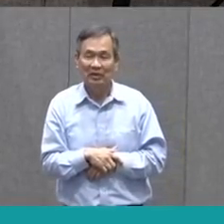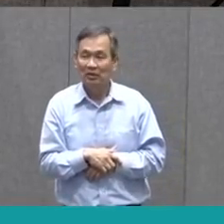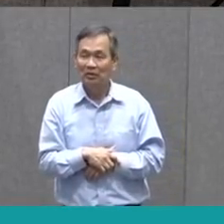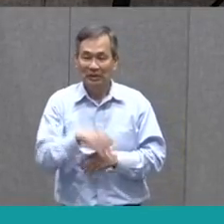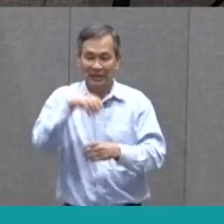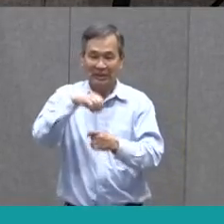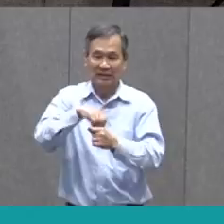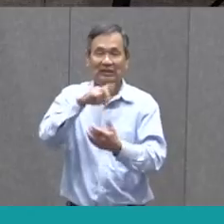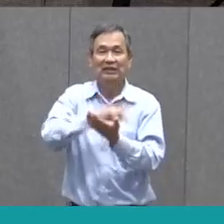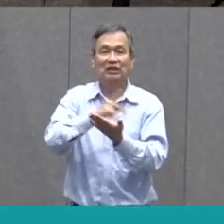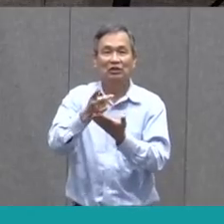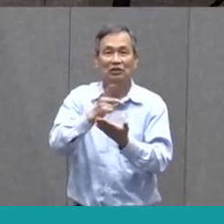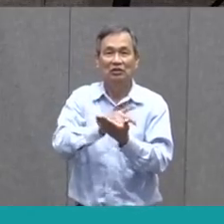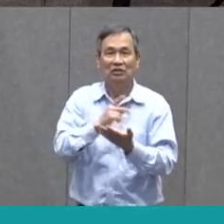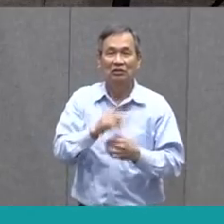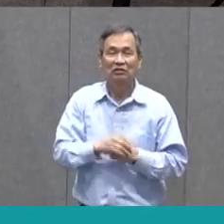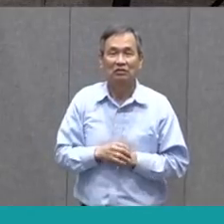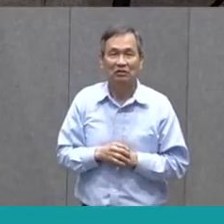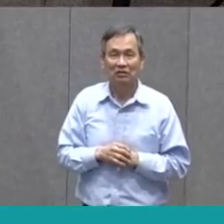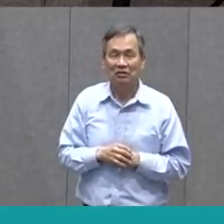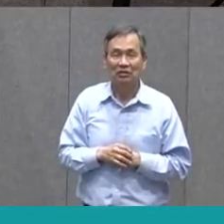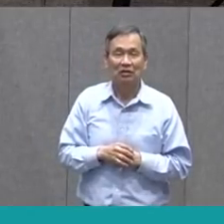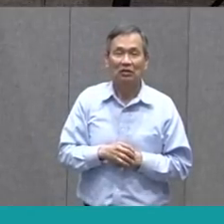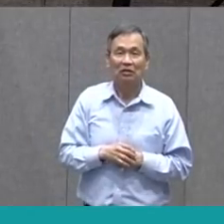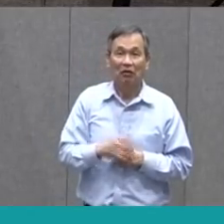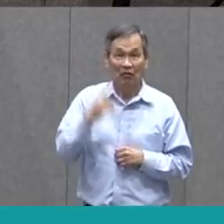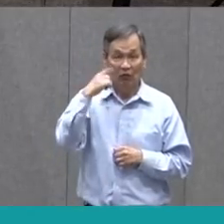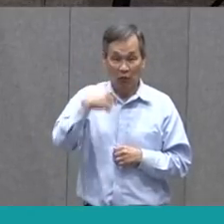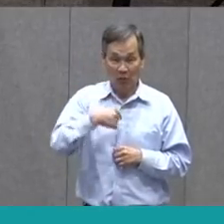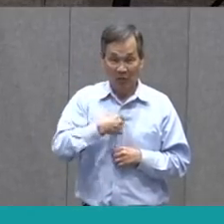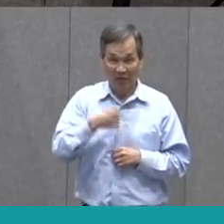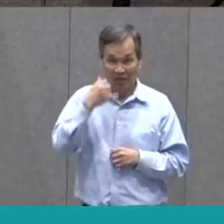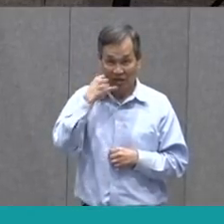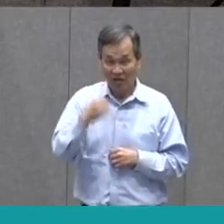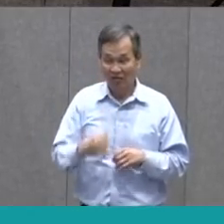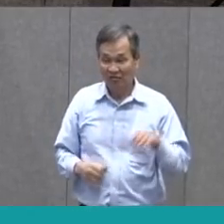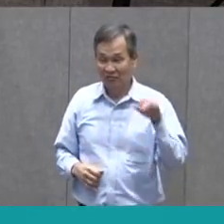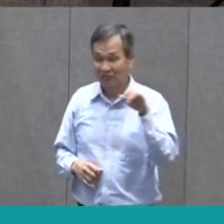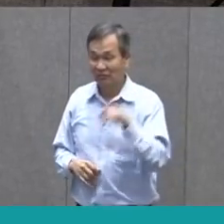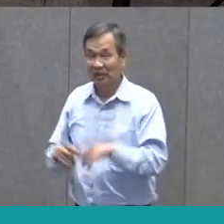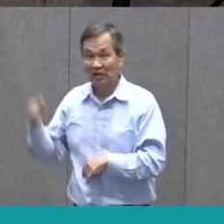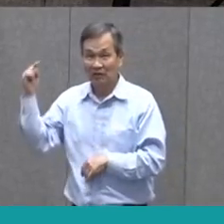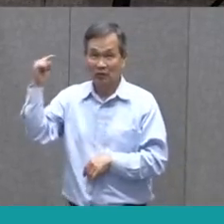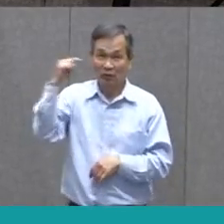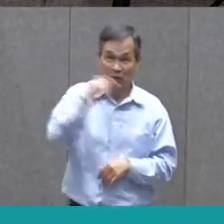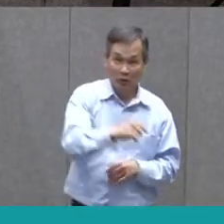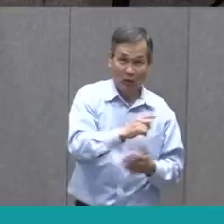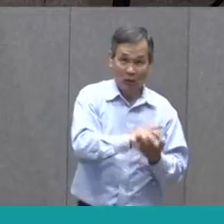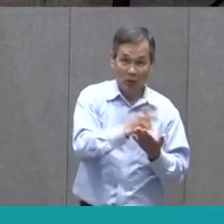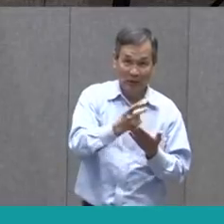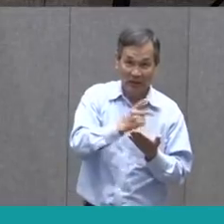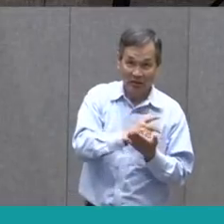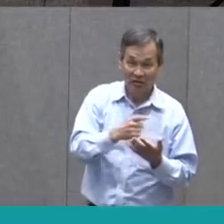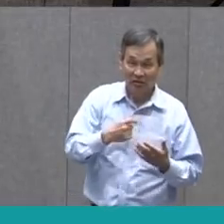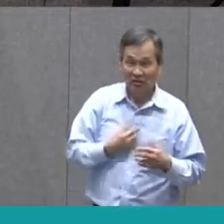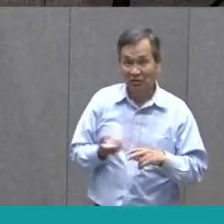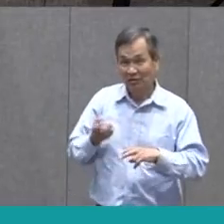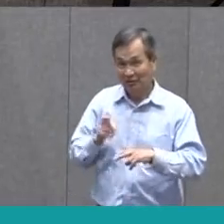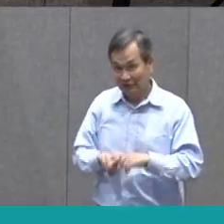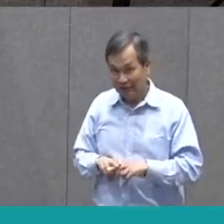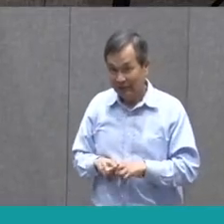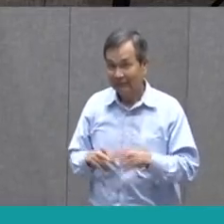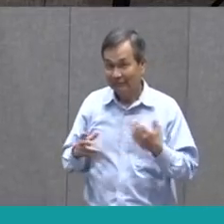my kitchen. So in order to call anybody, I had to go down and sit in my kitchen chair,